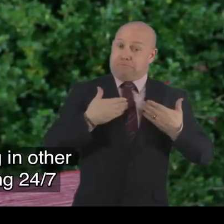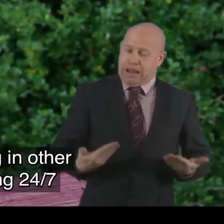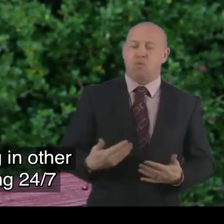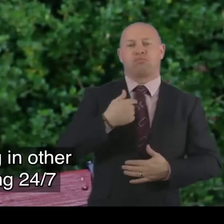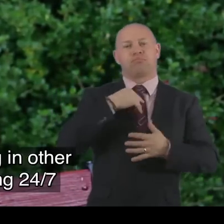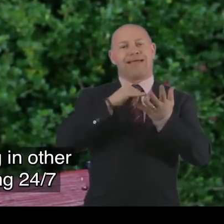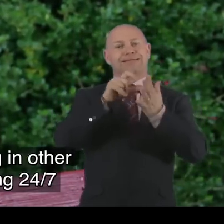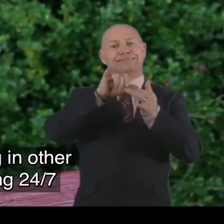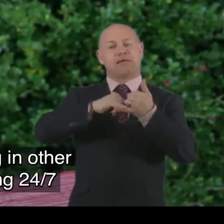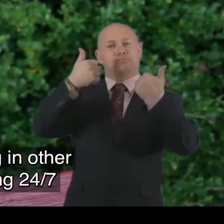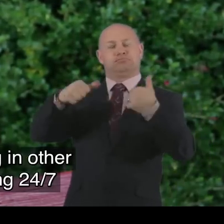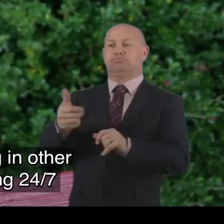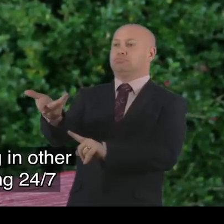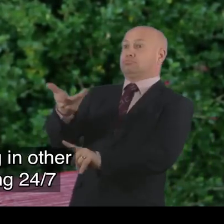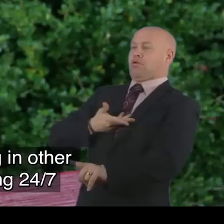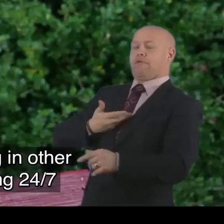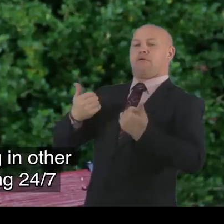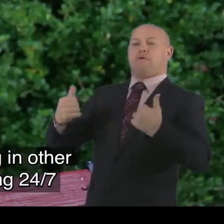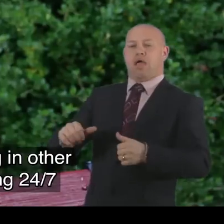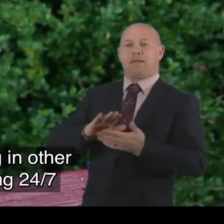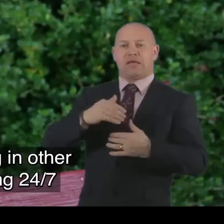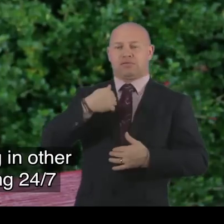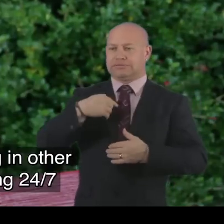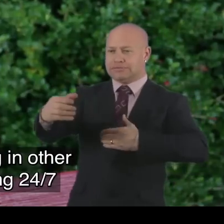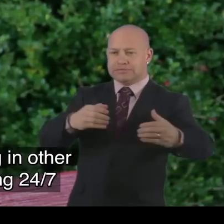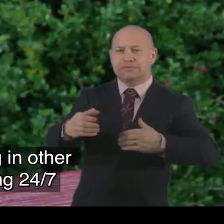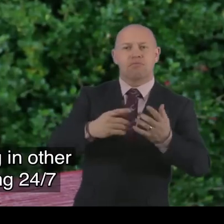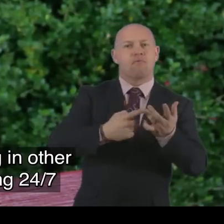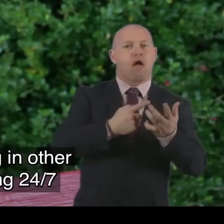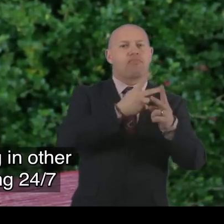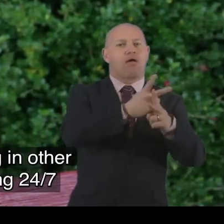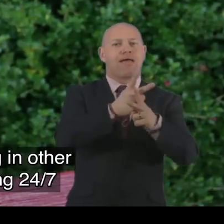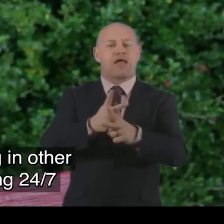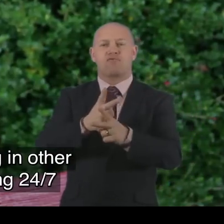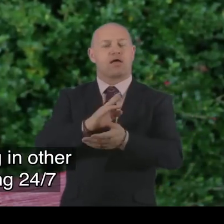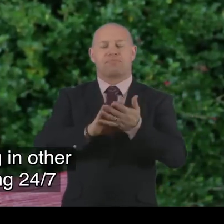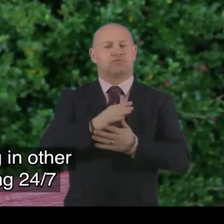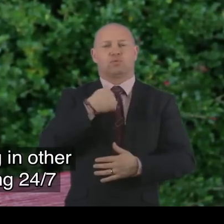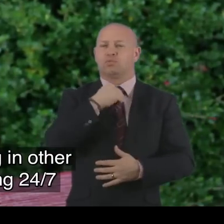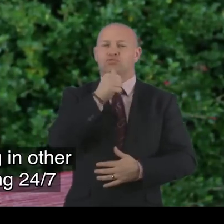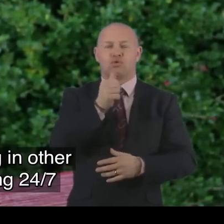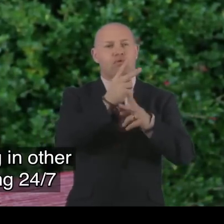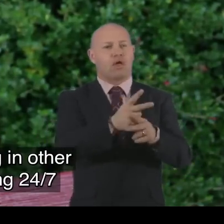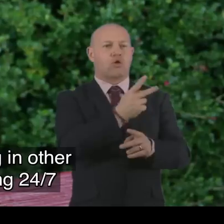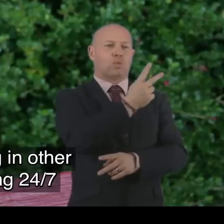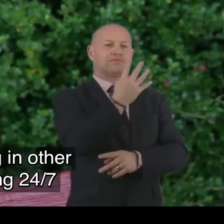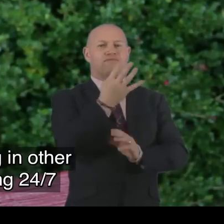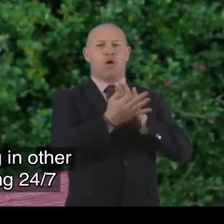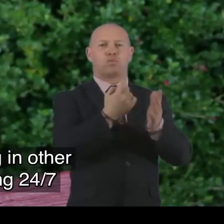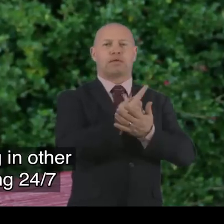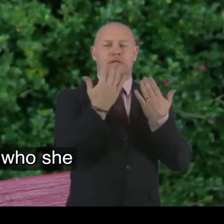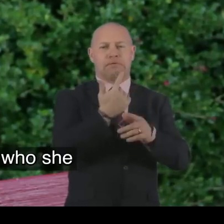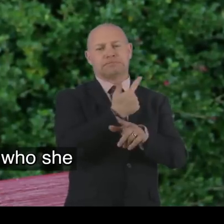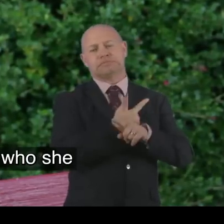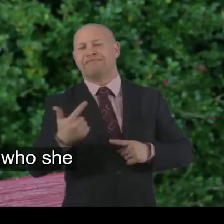Eh. But once. We got SDS. It allowed me. To bring in our carers. Which meant. That we were not caring. 24